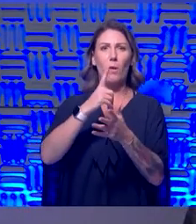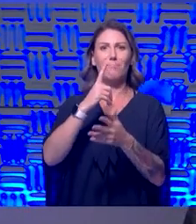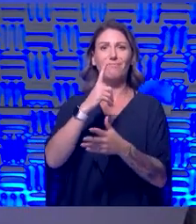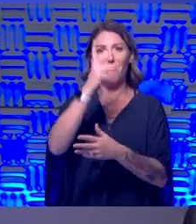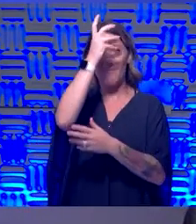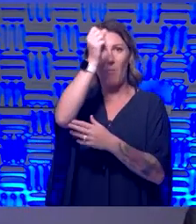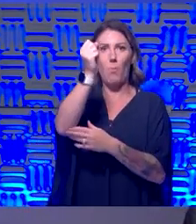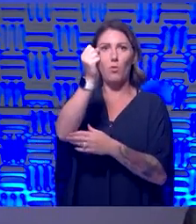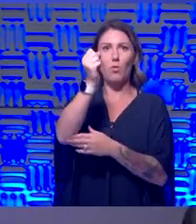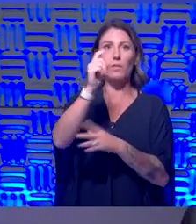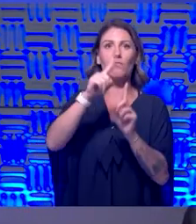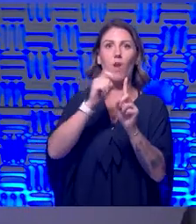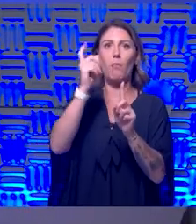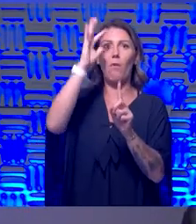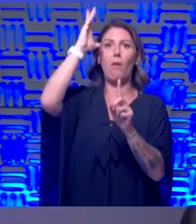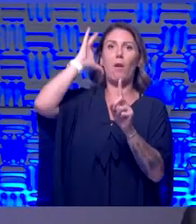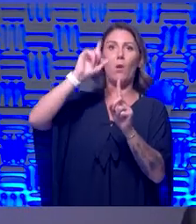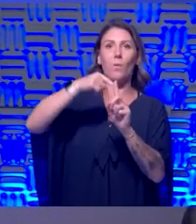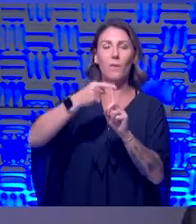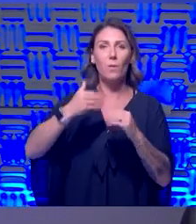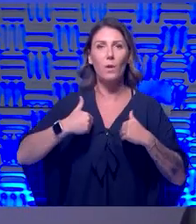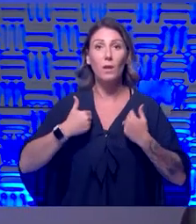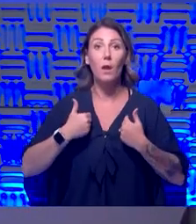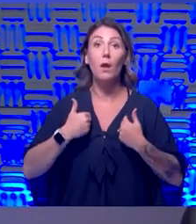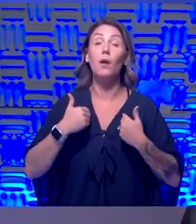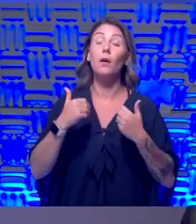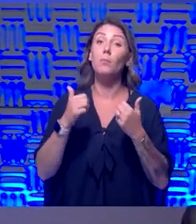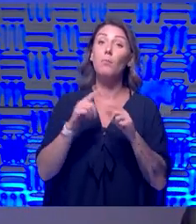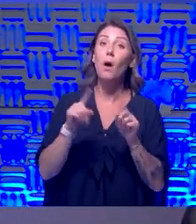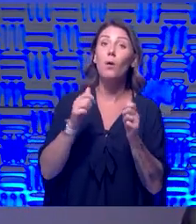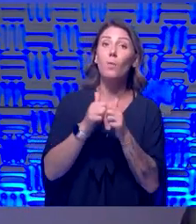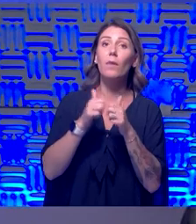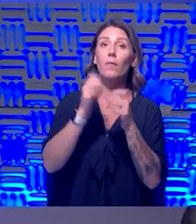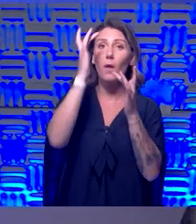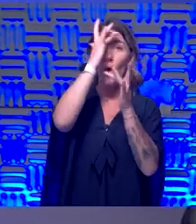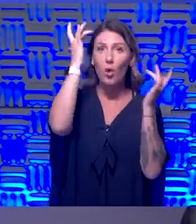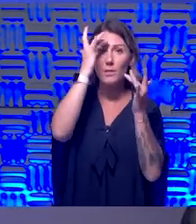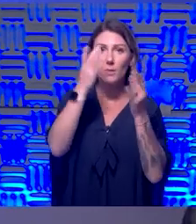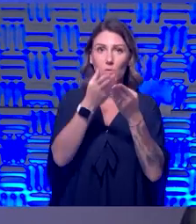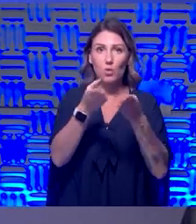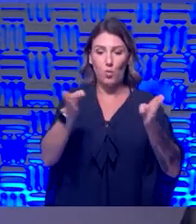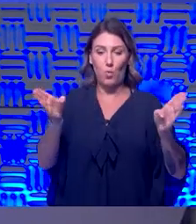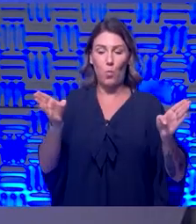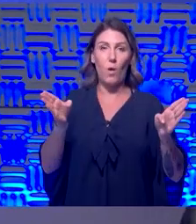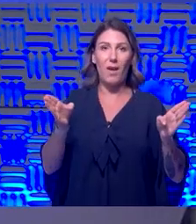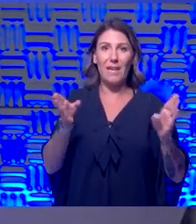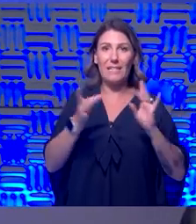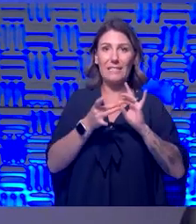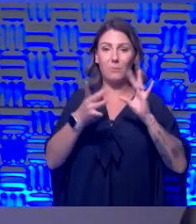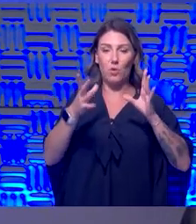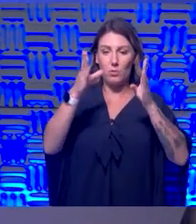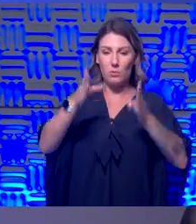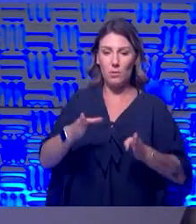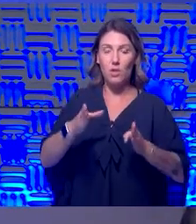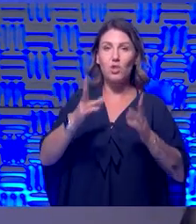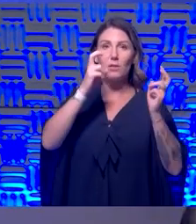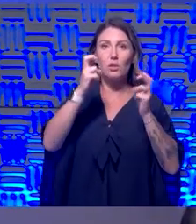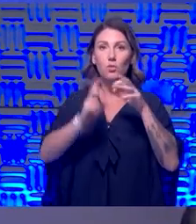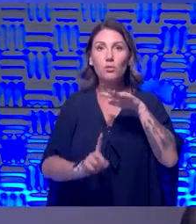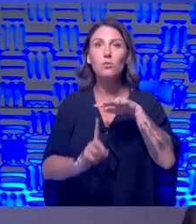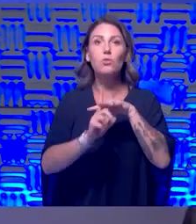of experiences. So, but obviously with Alzheimer's, and there's also wider depersonalization, different issues that come up where